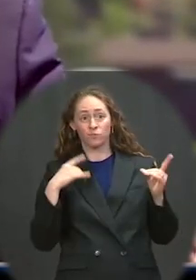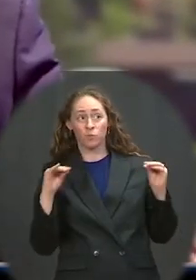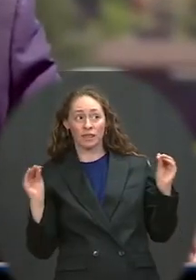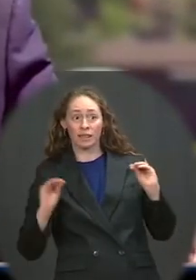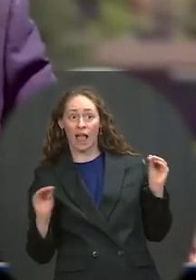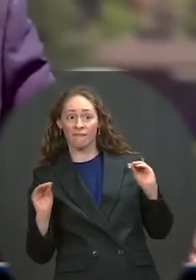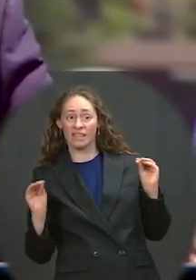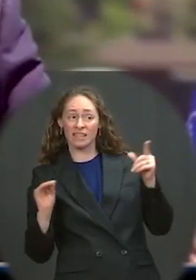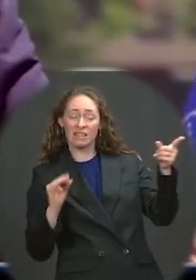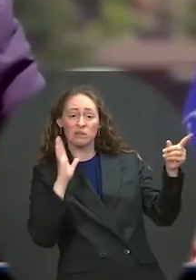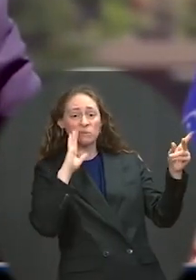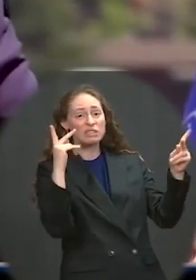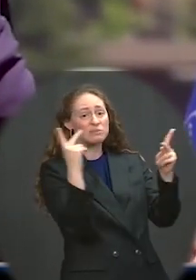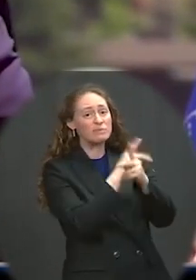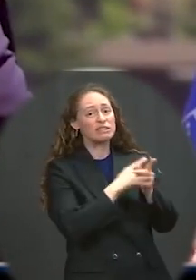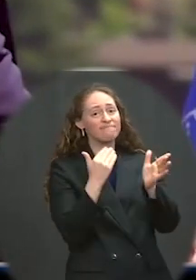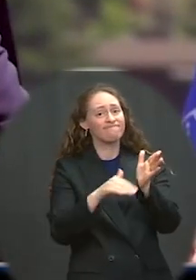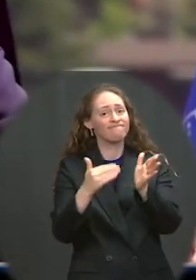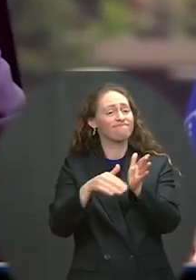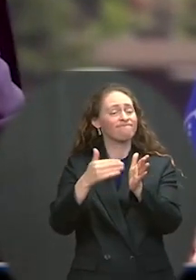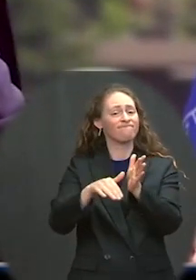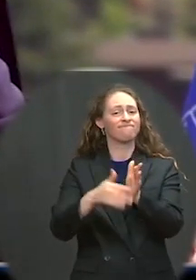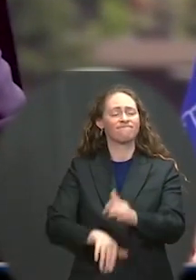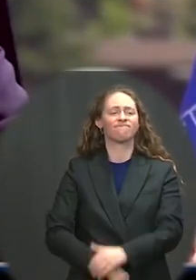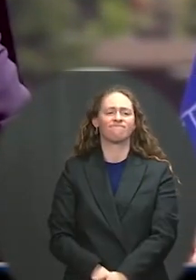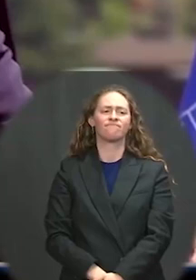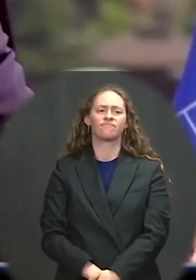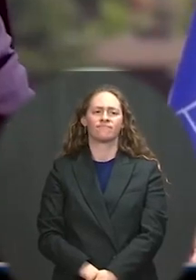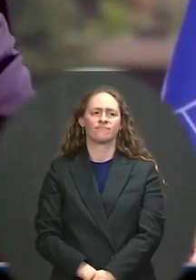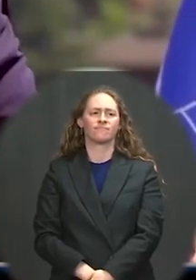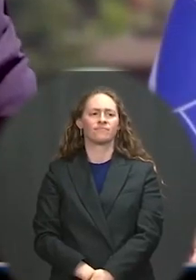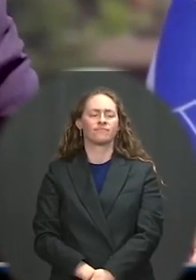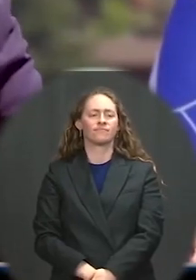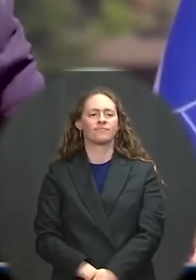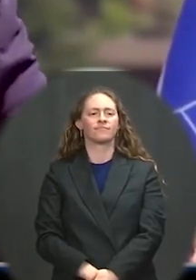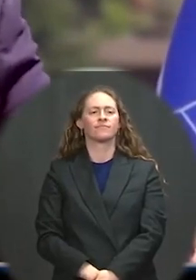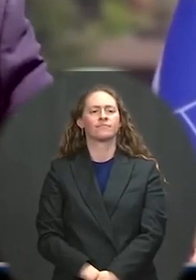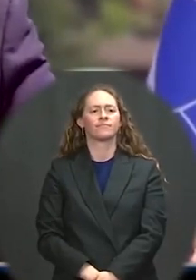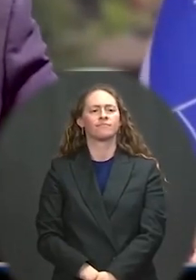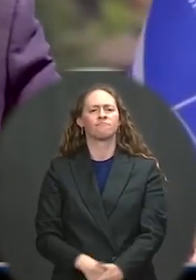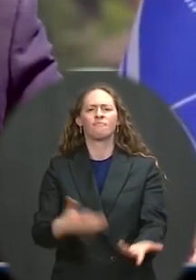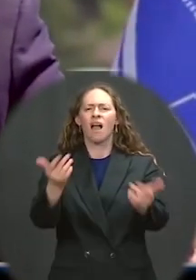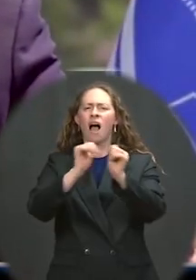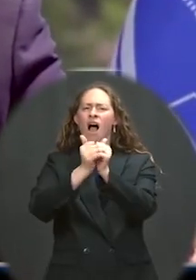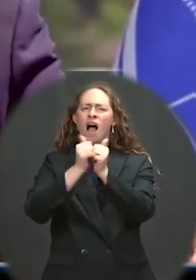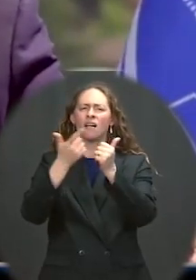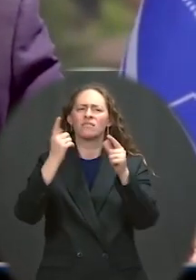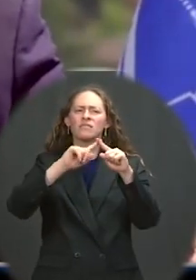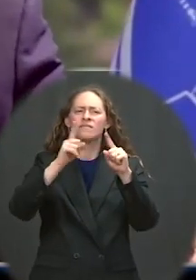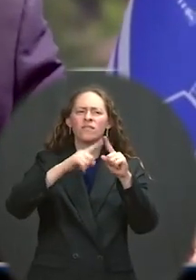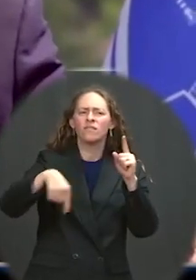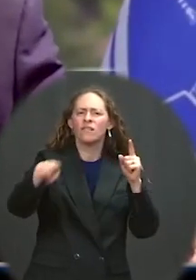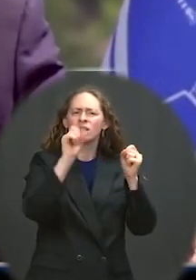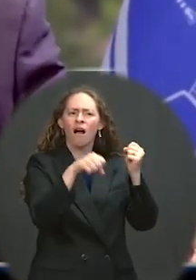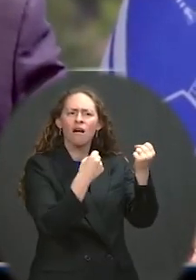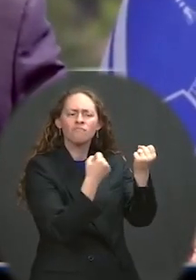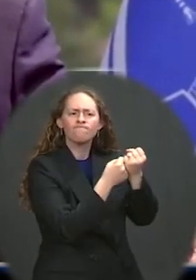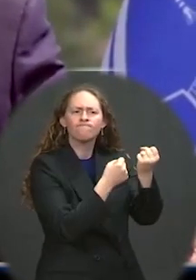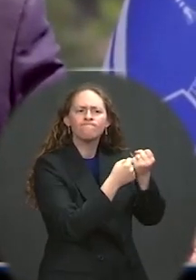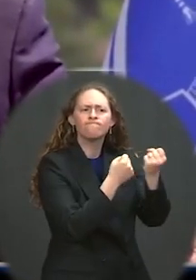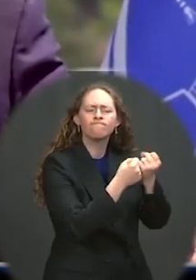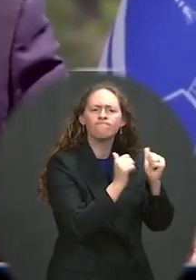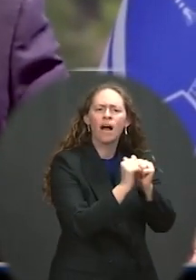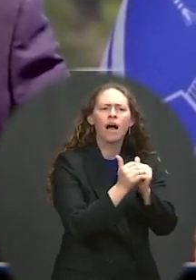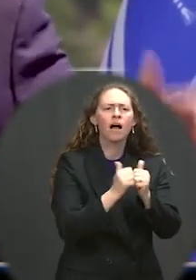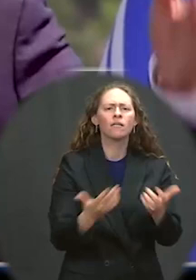Whether it's interdicting illicit drug shipments at sea before they enter the United States, or your stewardship of the environment,